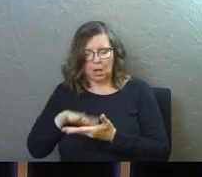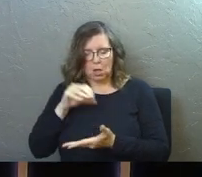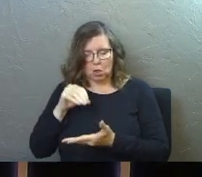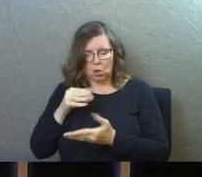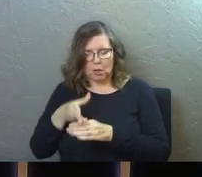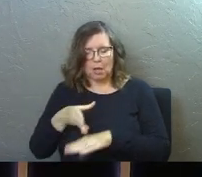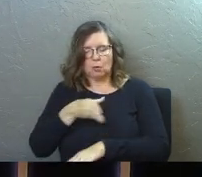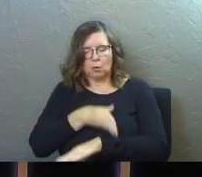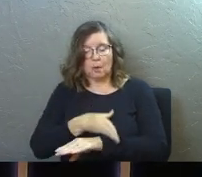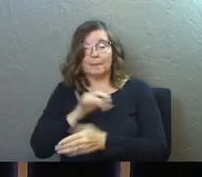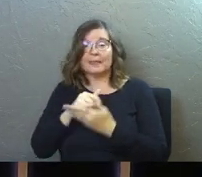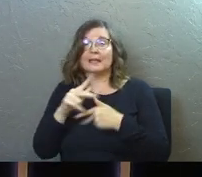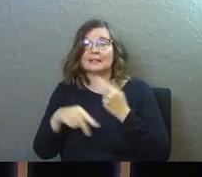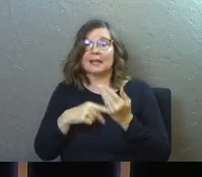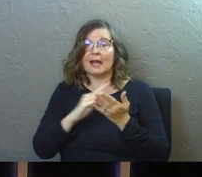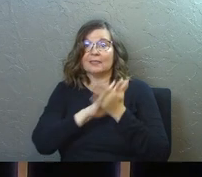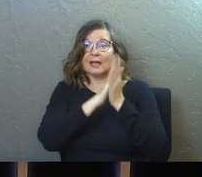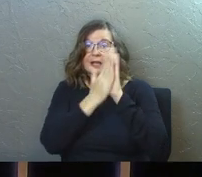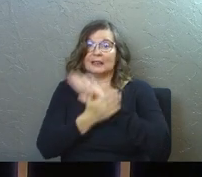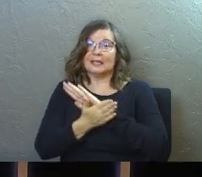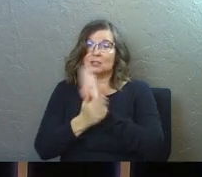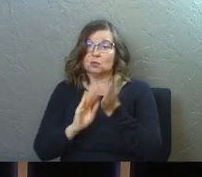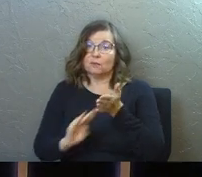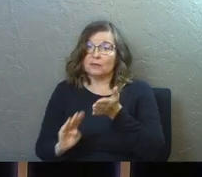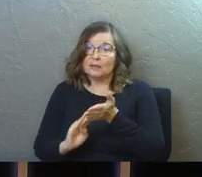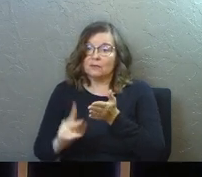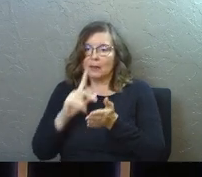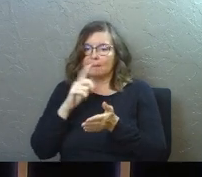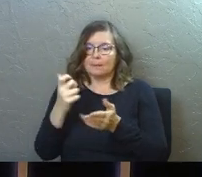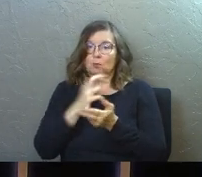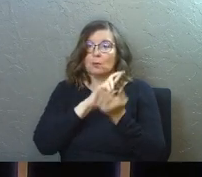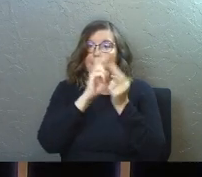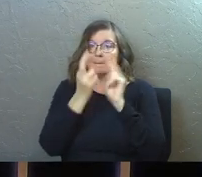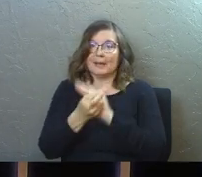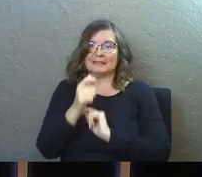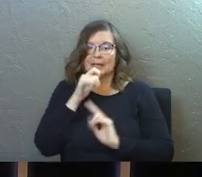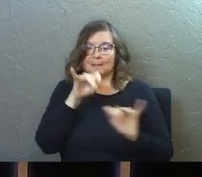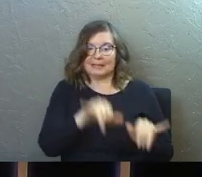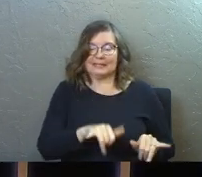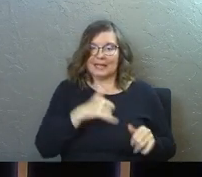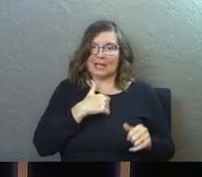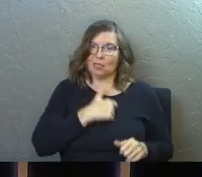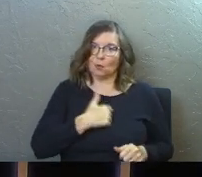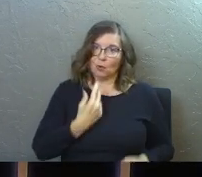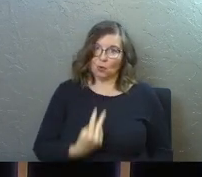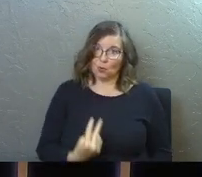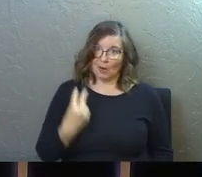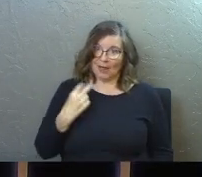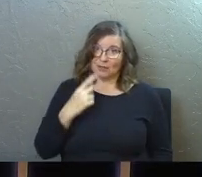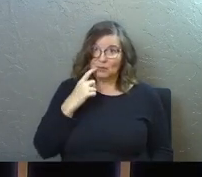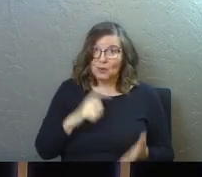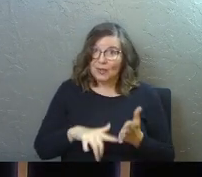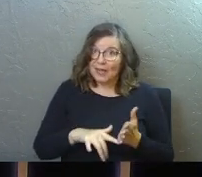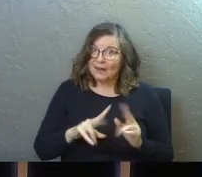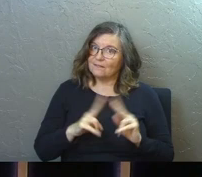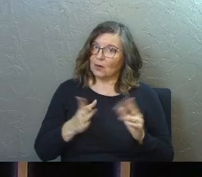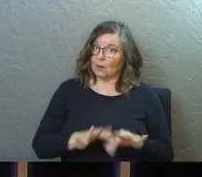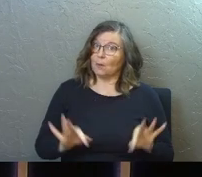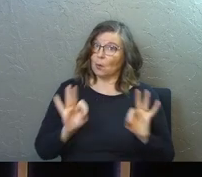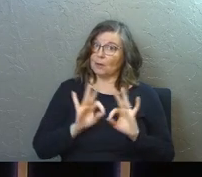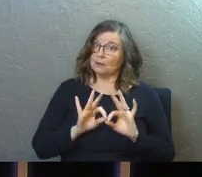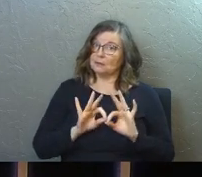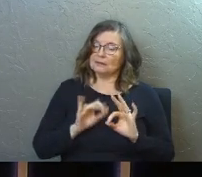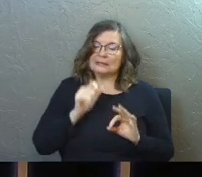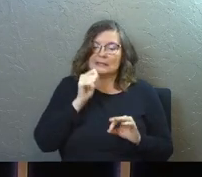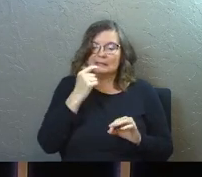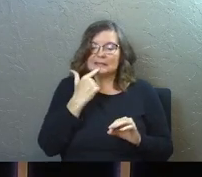he says, that's the kind that leads to repentance. It leads to repentance because I'm not staying in the regret. Notice that? It's very, very important.